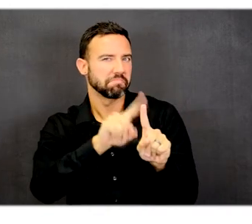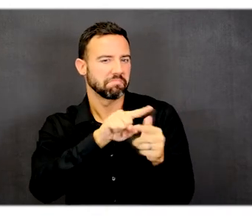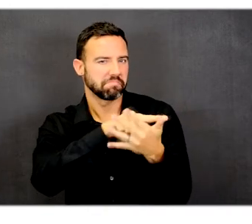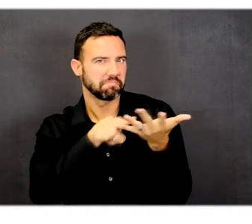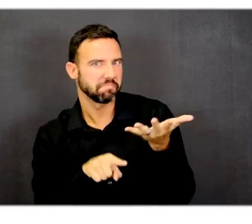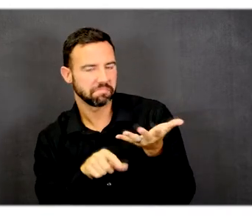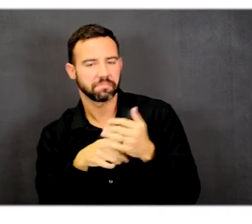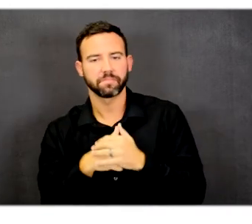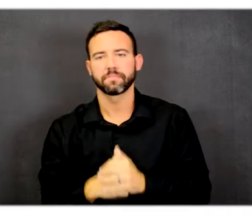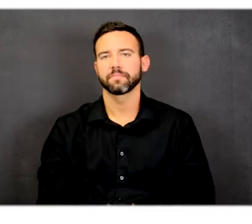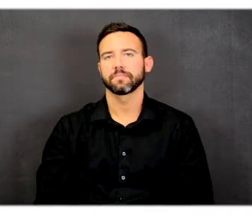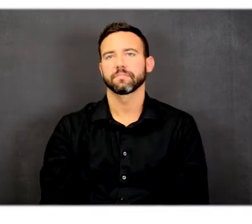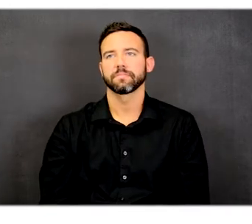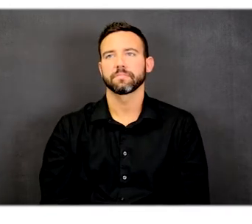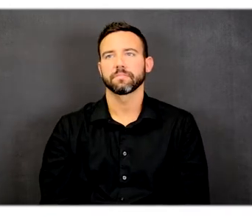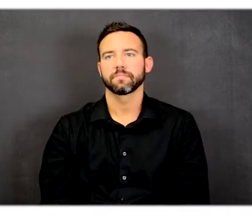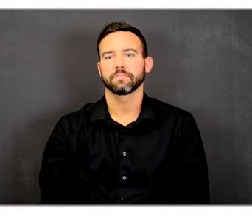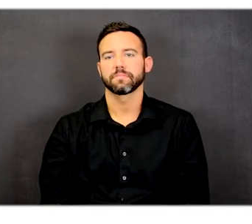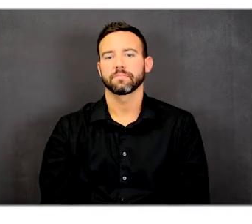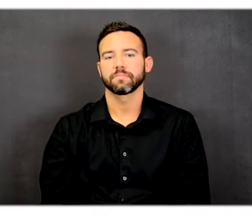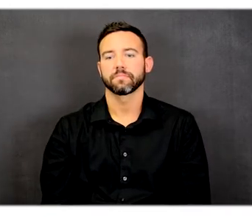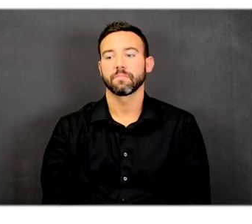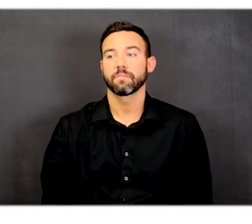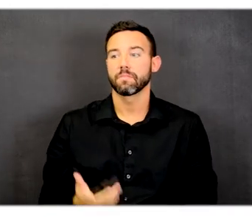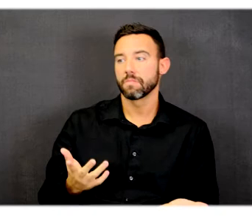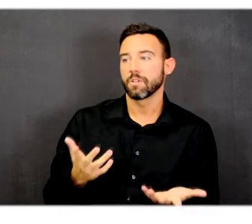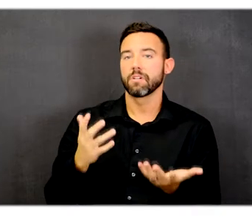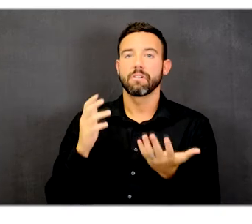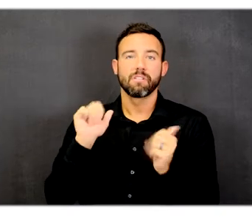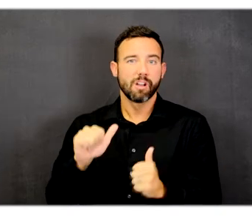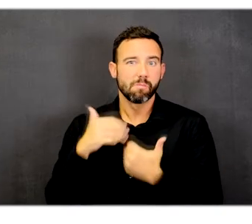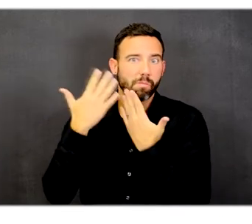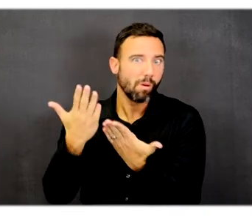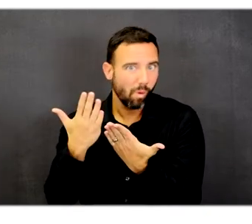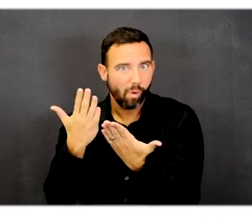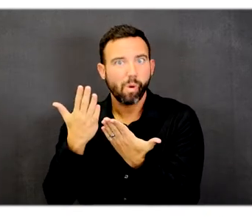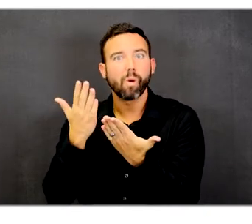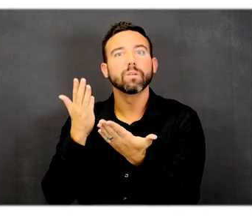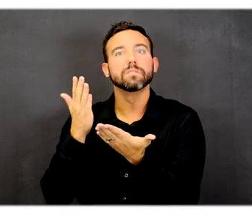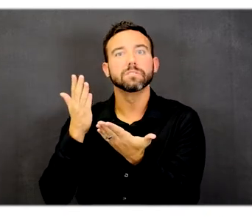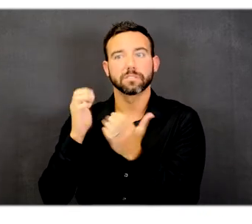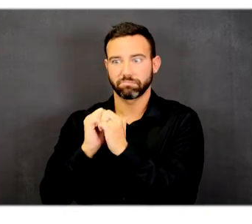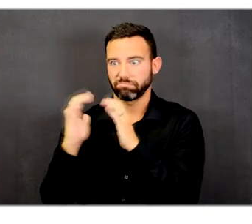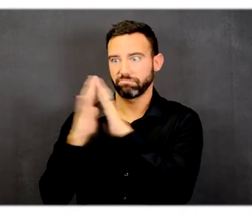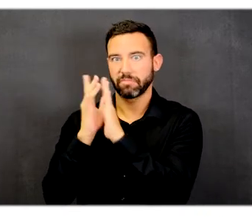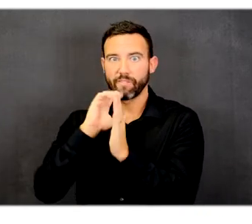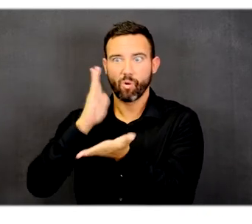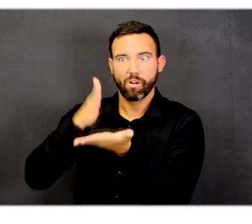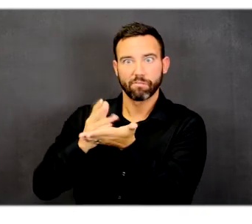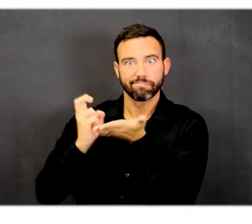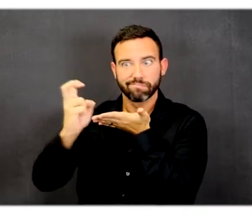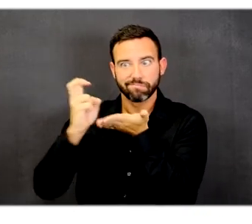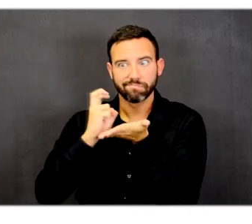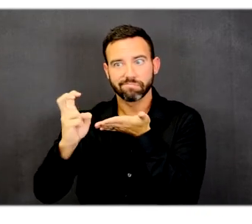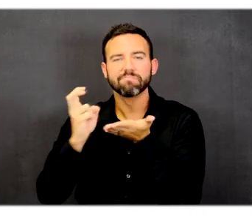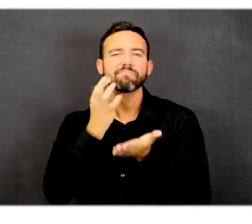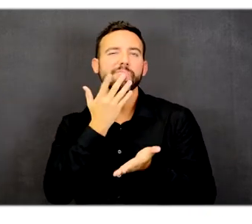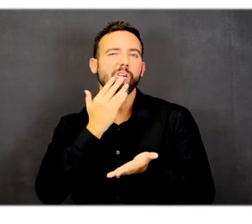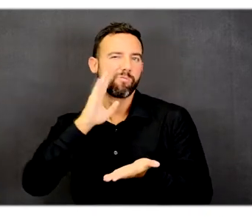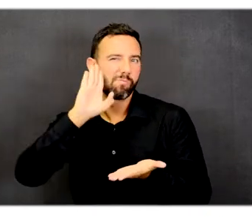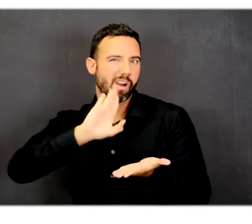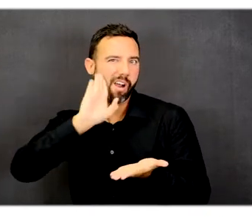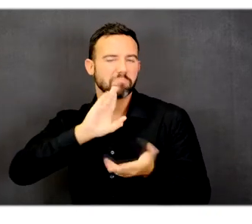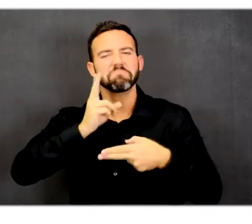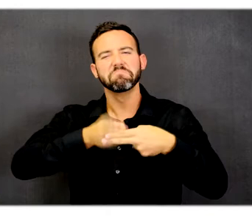The ones that are by the proposed transit stop are a brownish color and are called community connectors. They